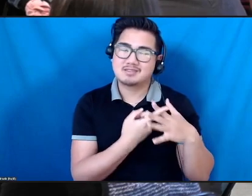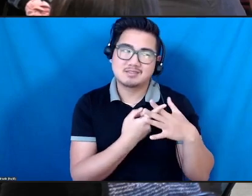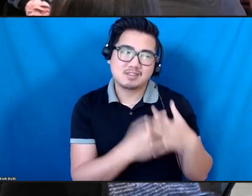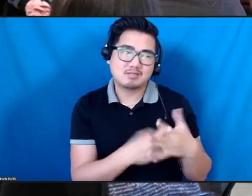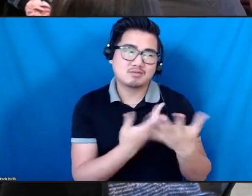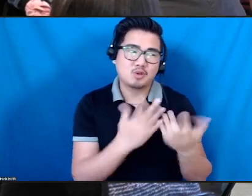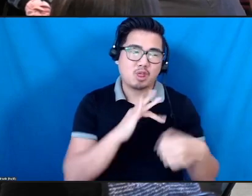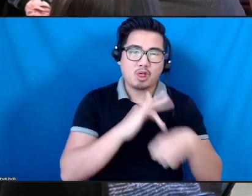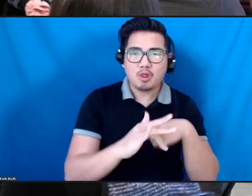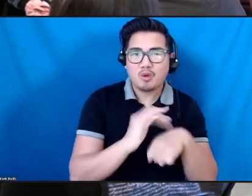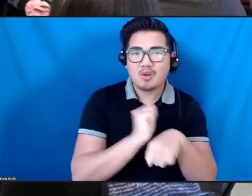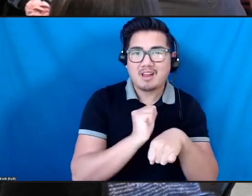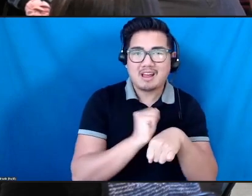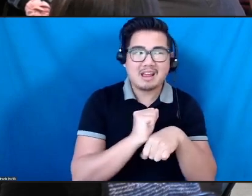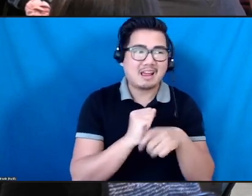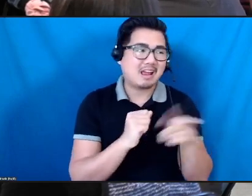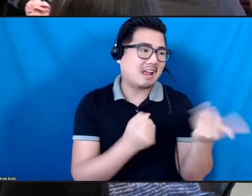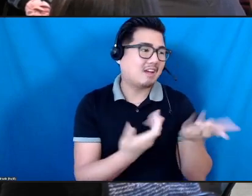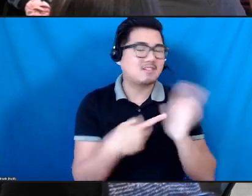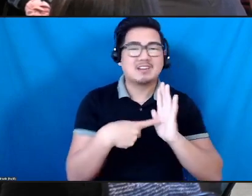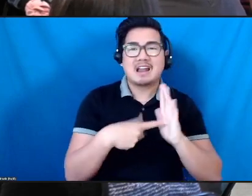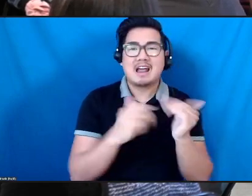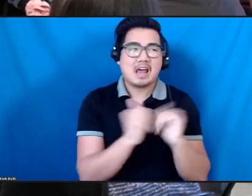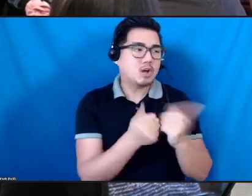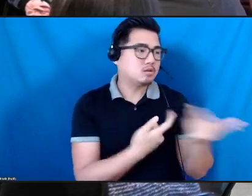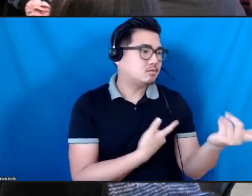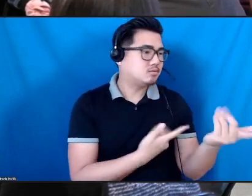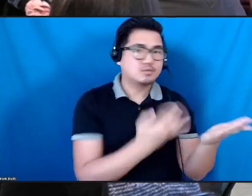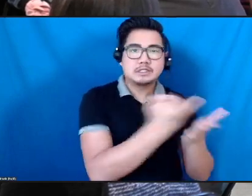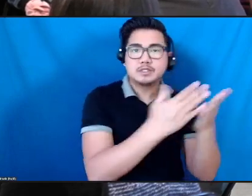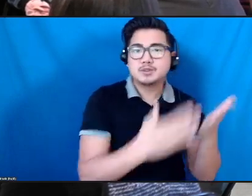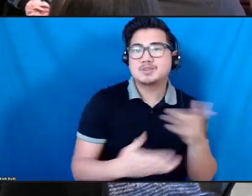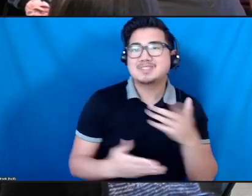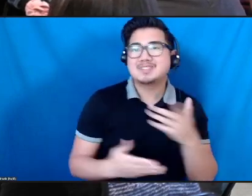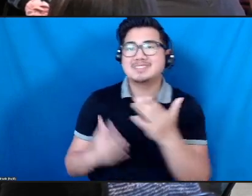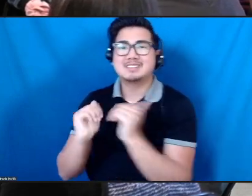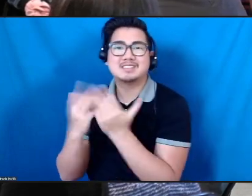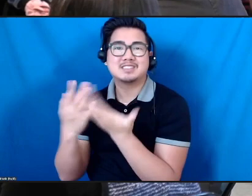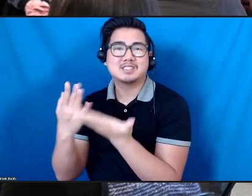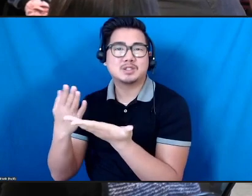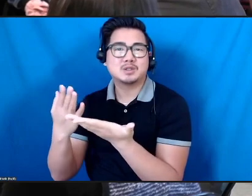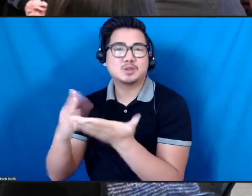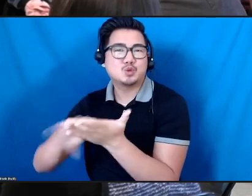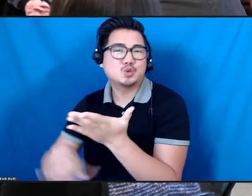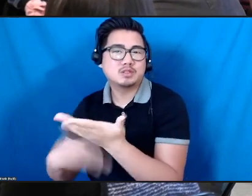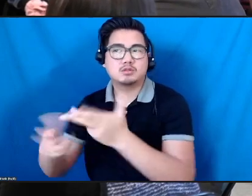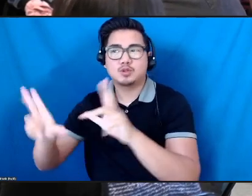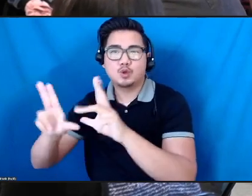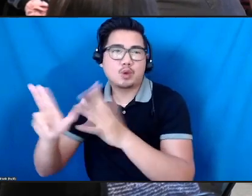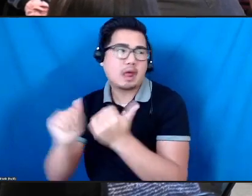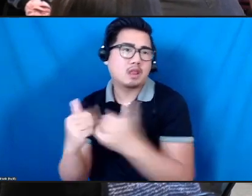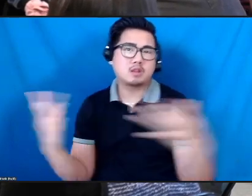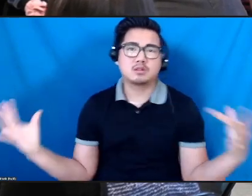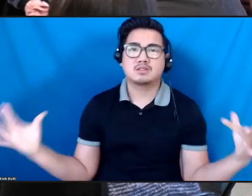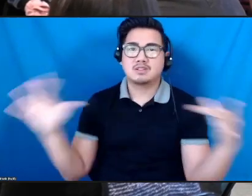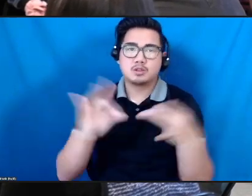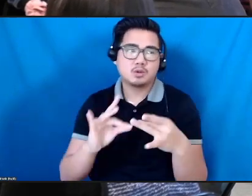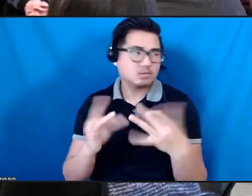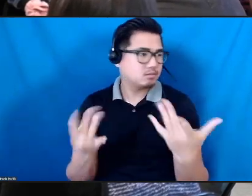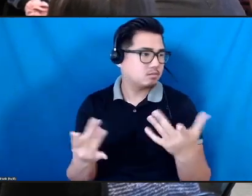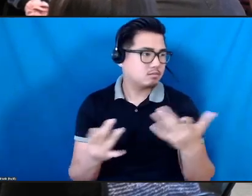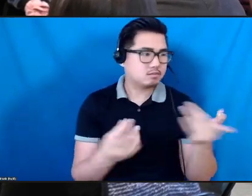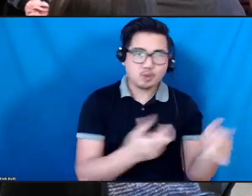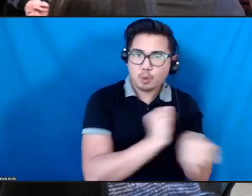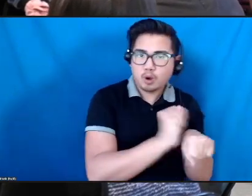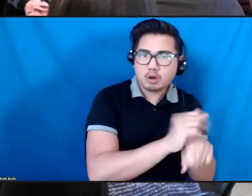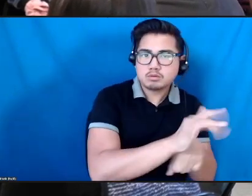contact with these student unions, or these people on campus that are really working on the same things that they're working on, and they can affect each other. And